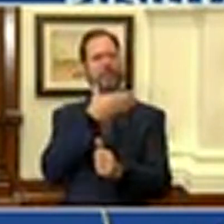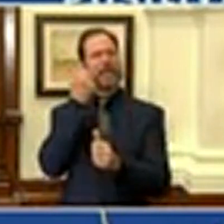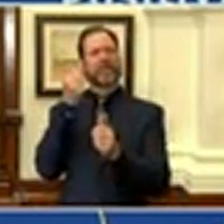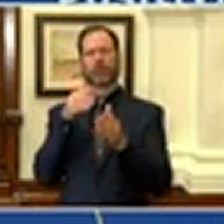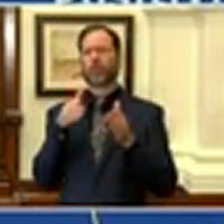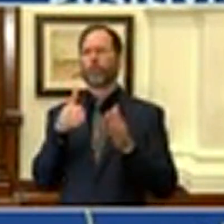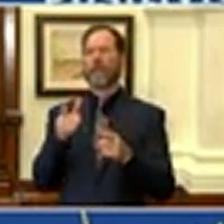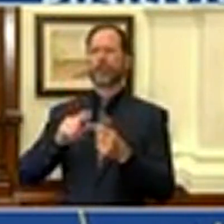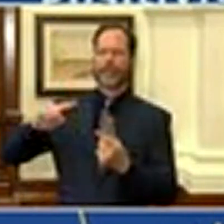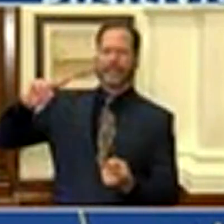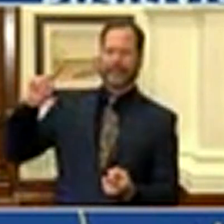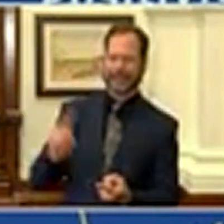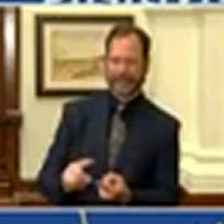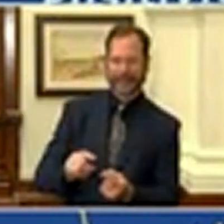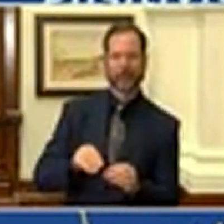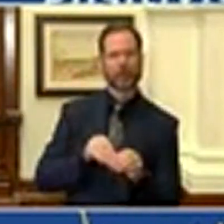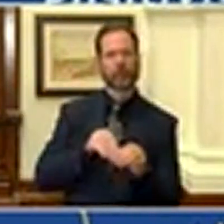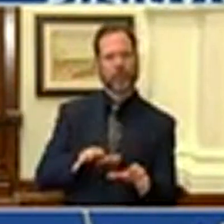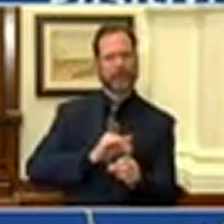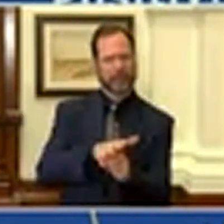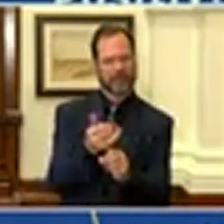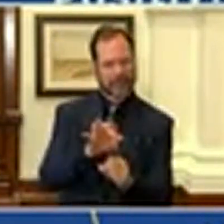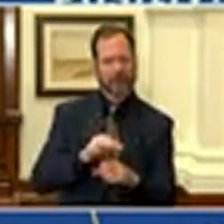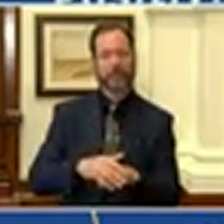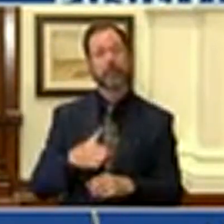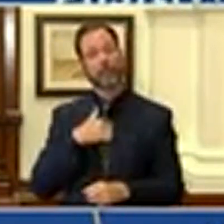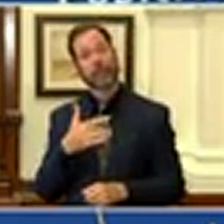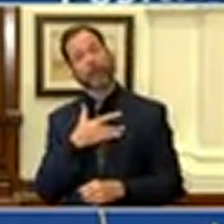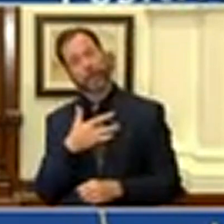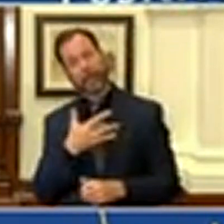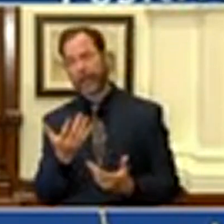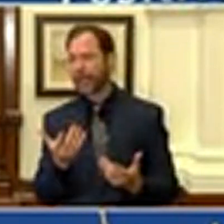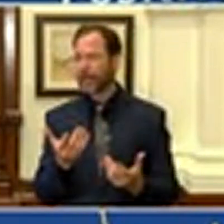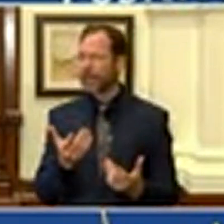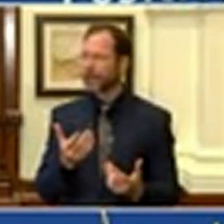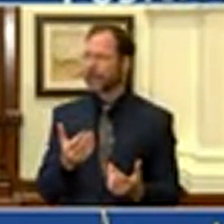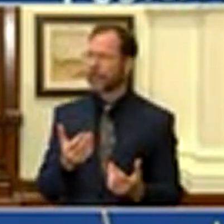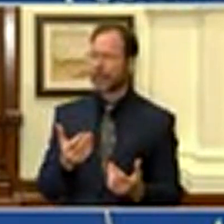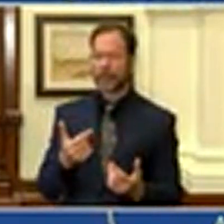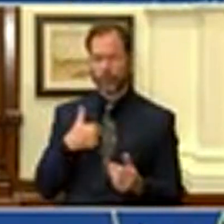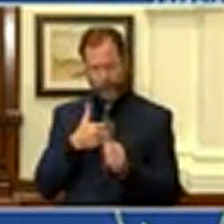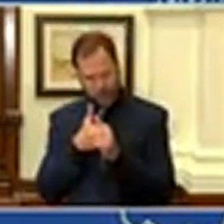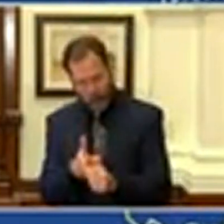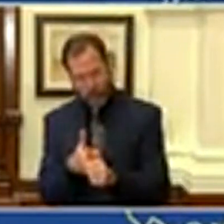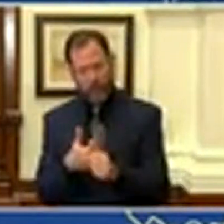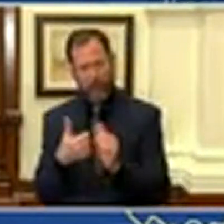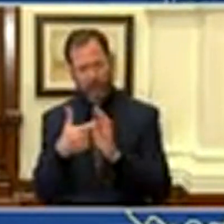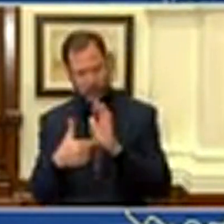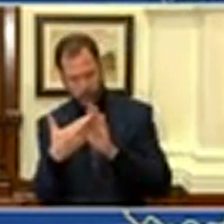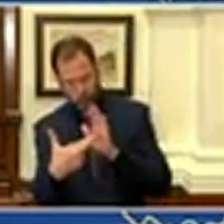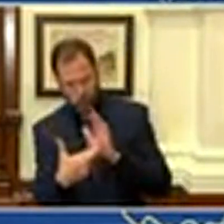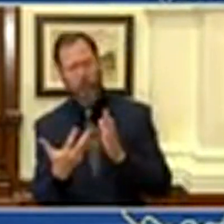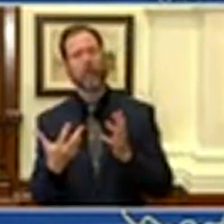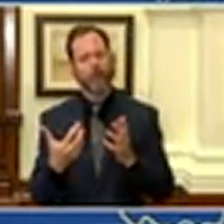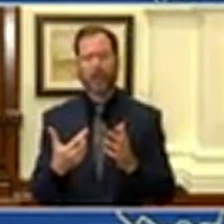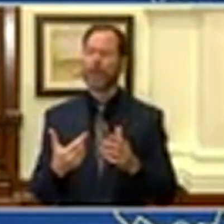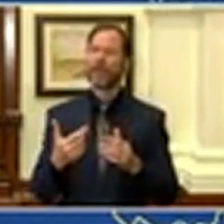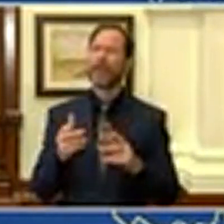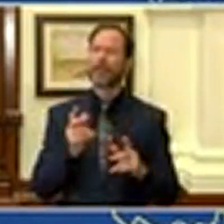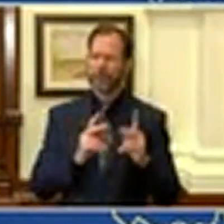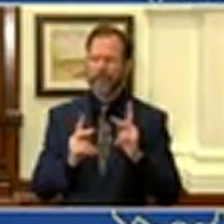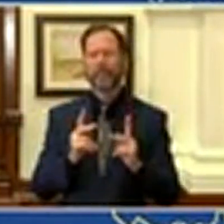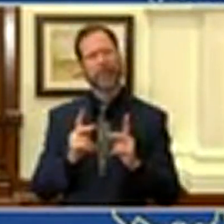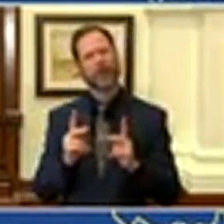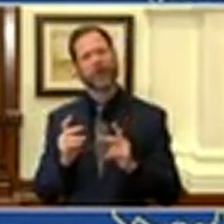to reduce the spread of COVID-19. I believe that if these protocols are followed, if people return to the